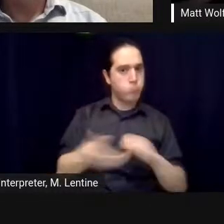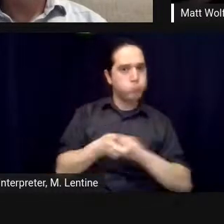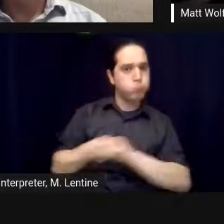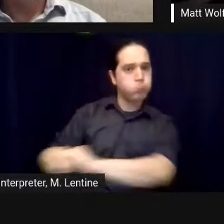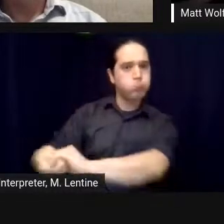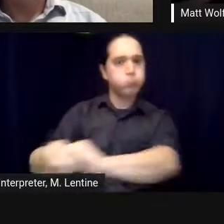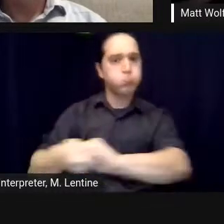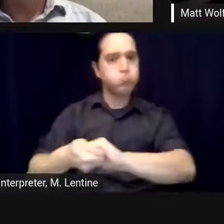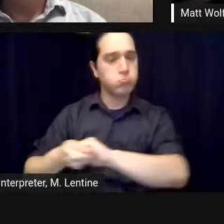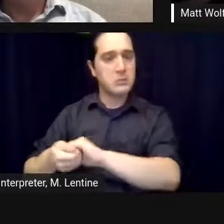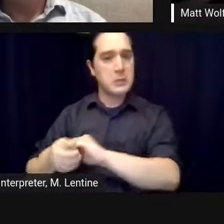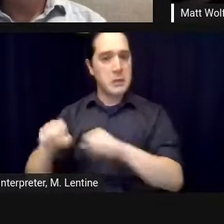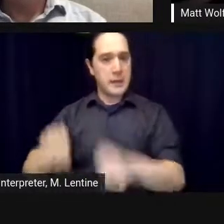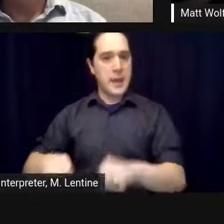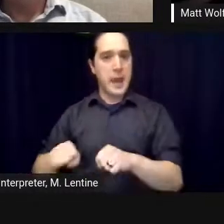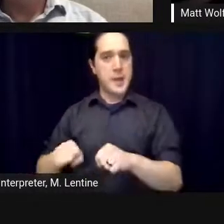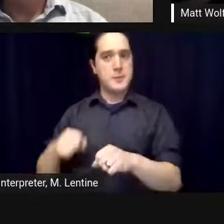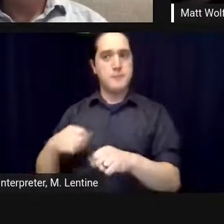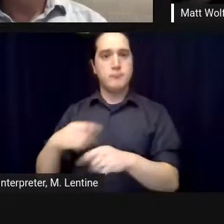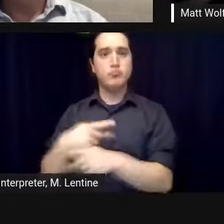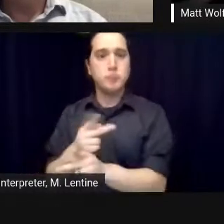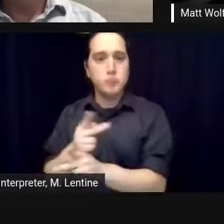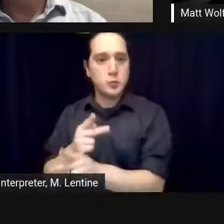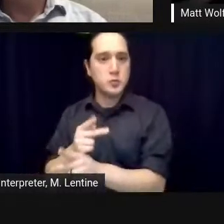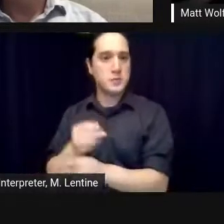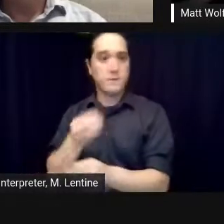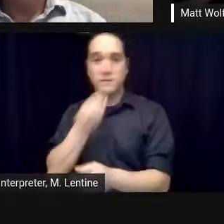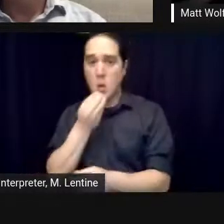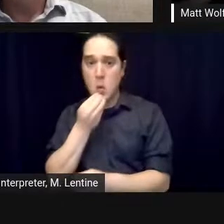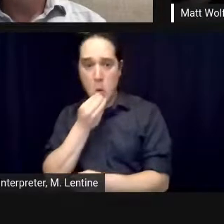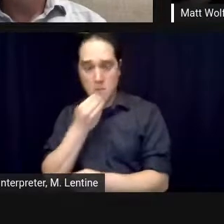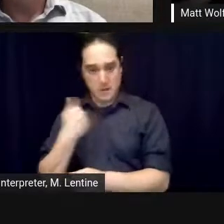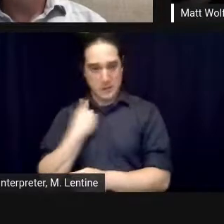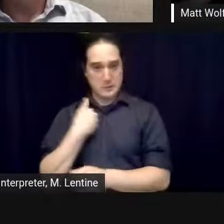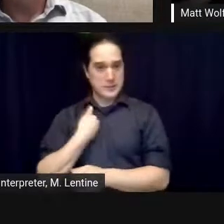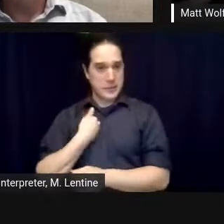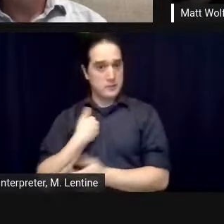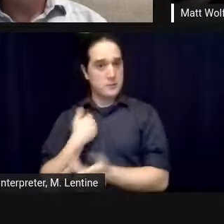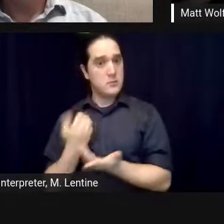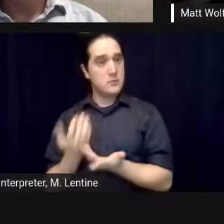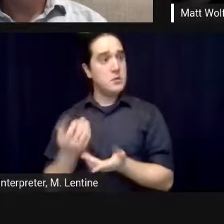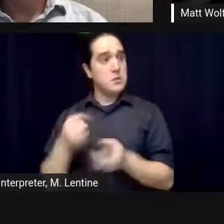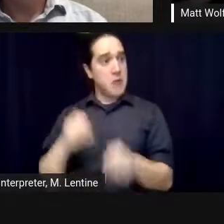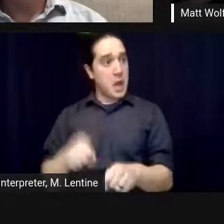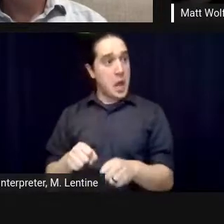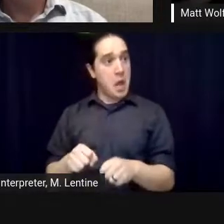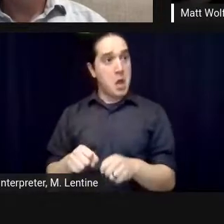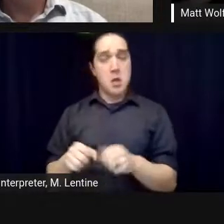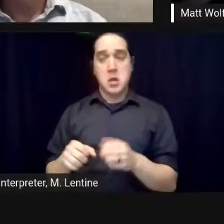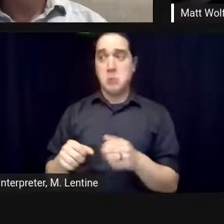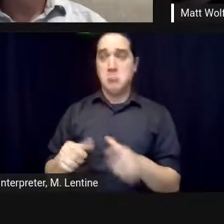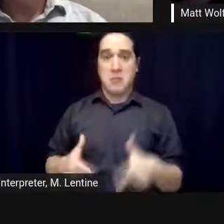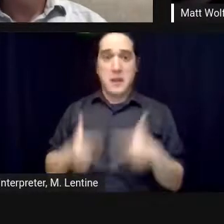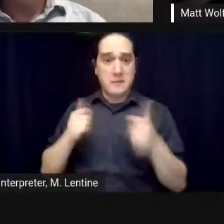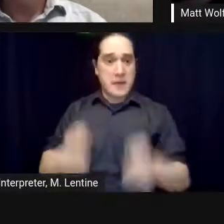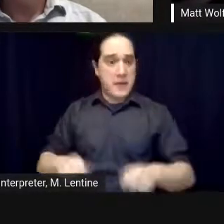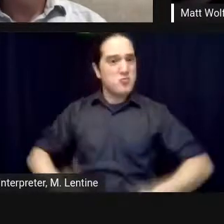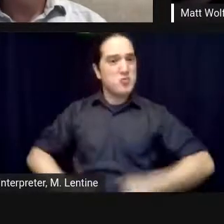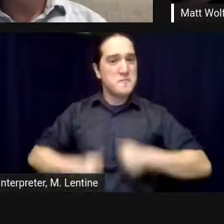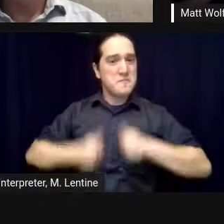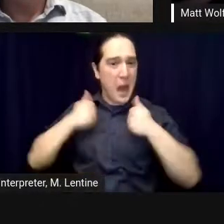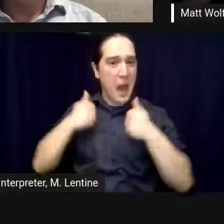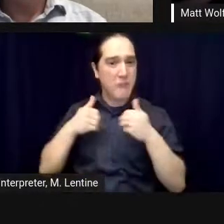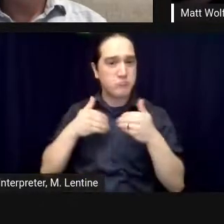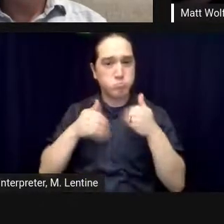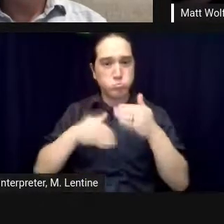and as scary as some of the destruction is it's so encouraging that the world dialogue has has progressed